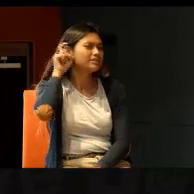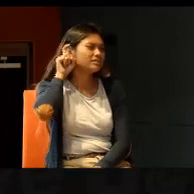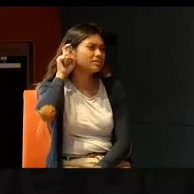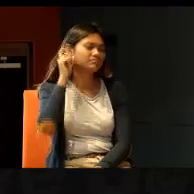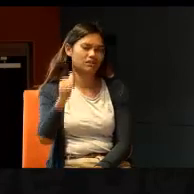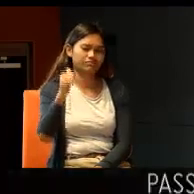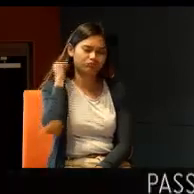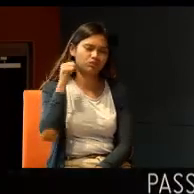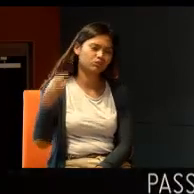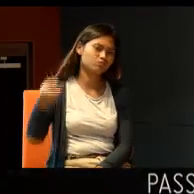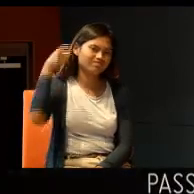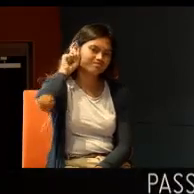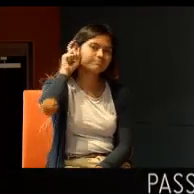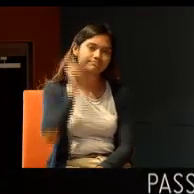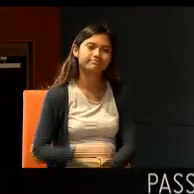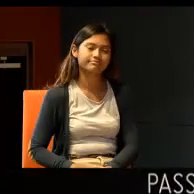But, of course,